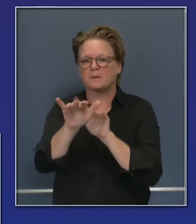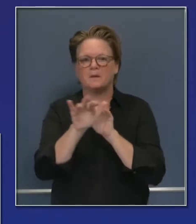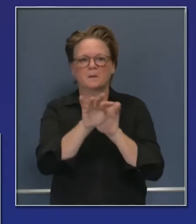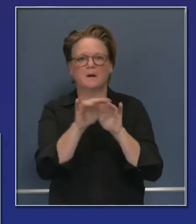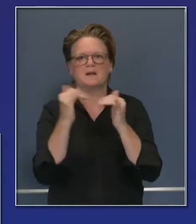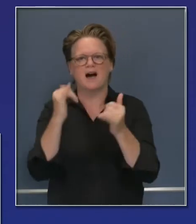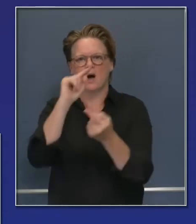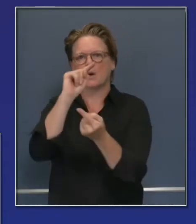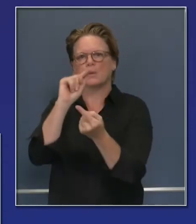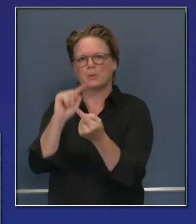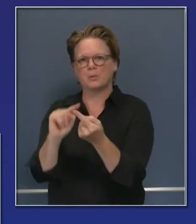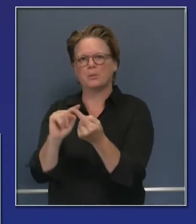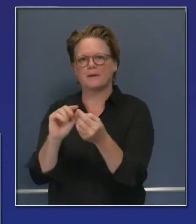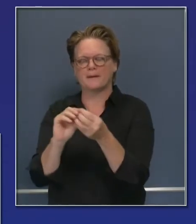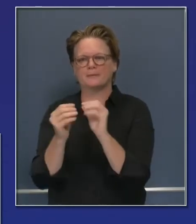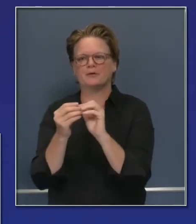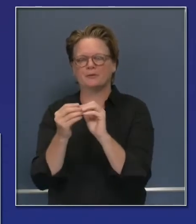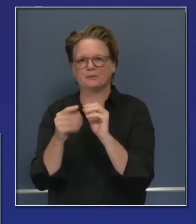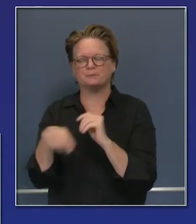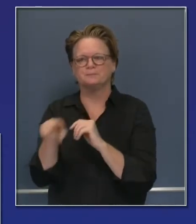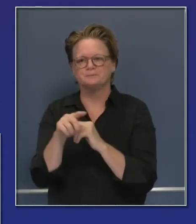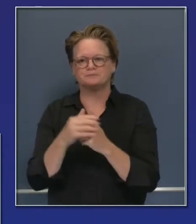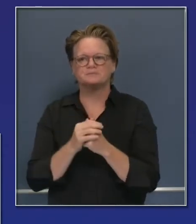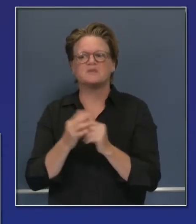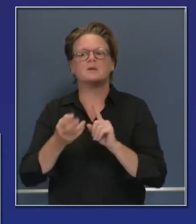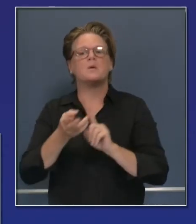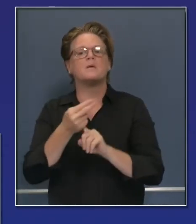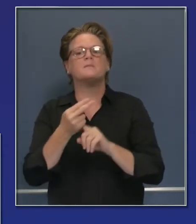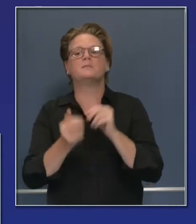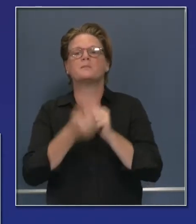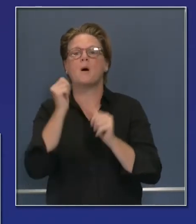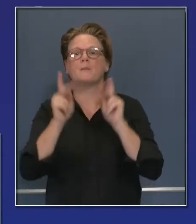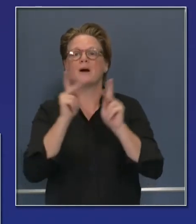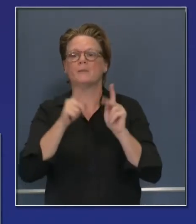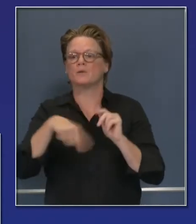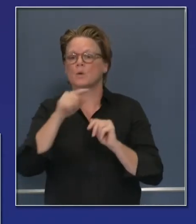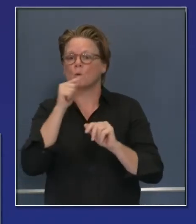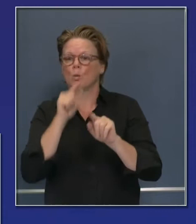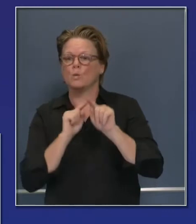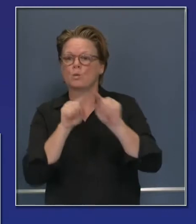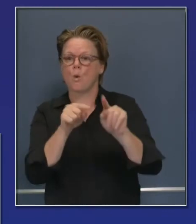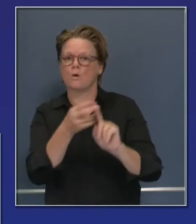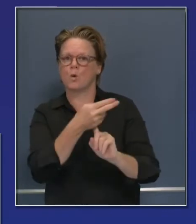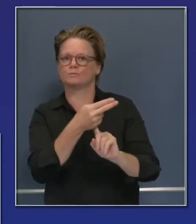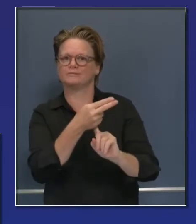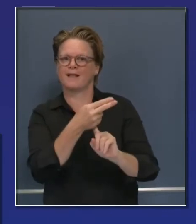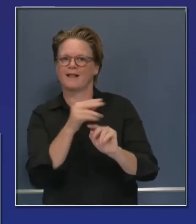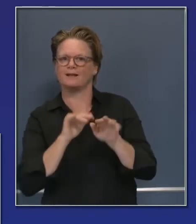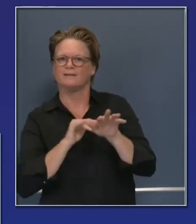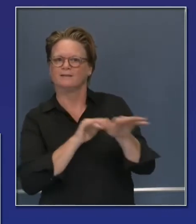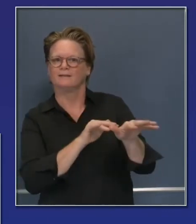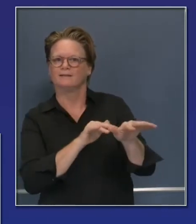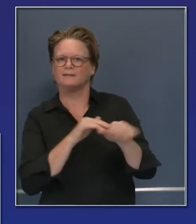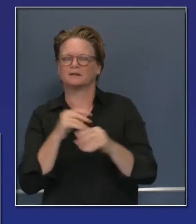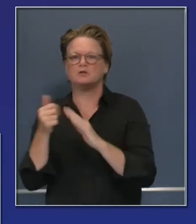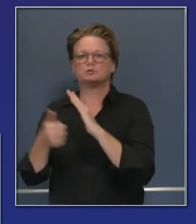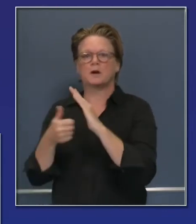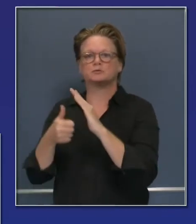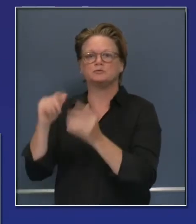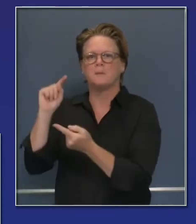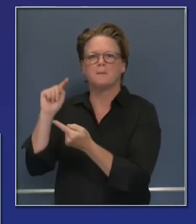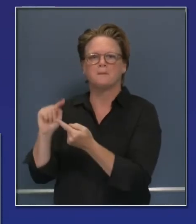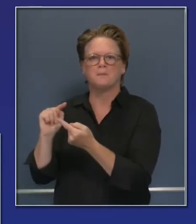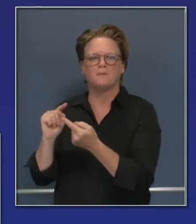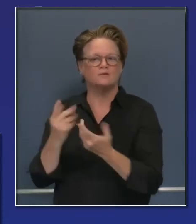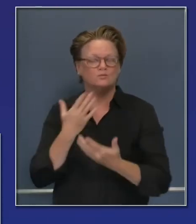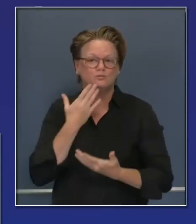non-congregate, the hotel rooms, which is encouraging, particularly, again, from a health and safety perspective in a COVID environment. Here's